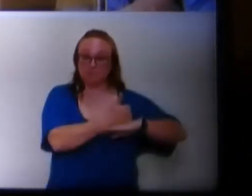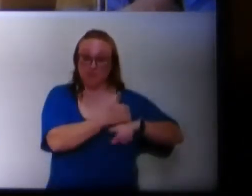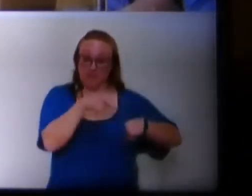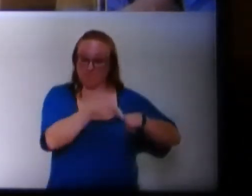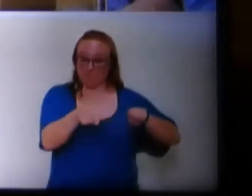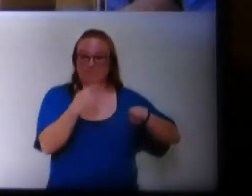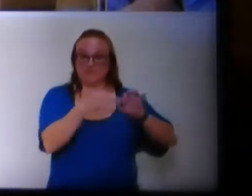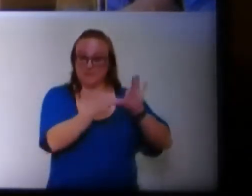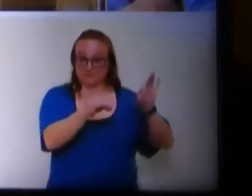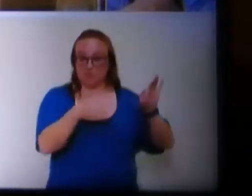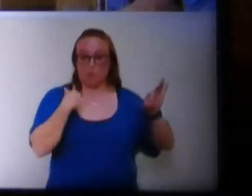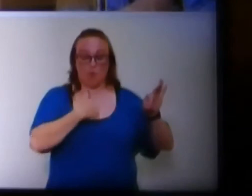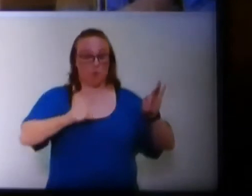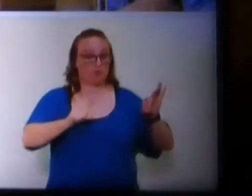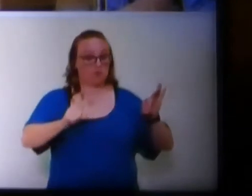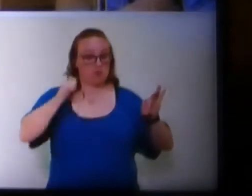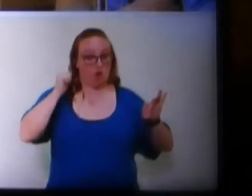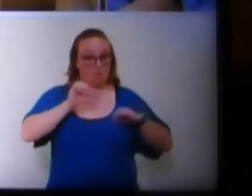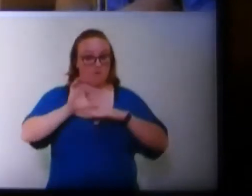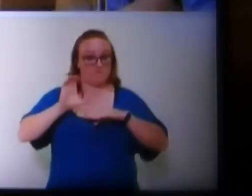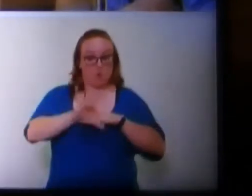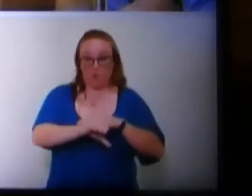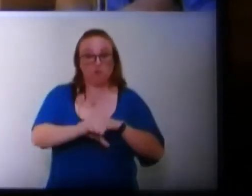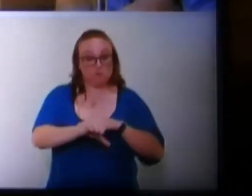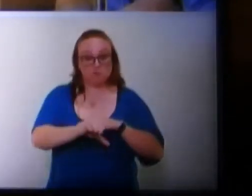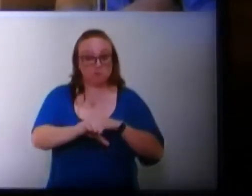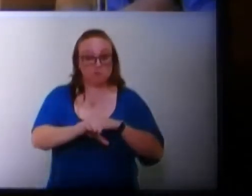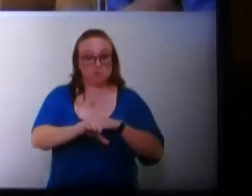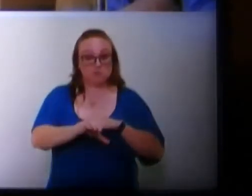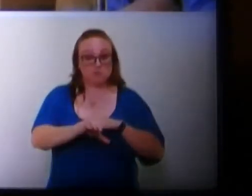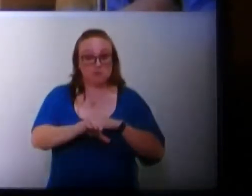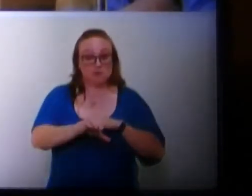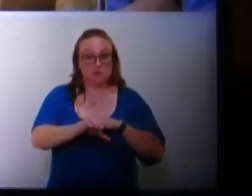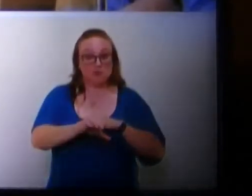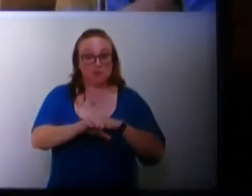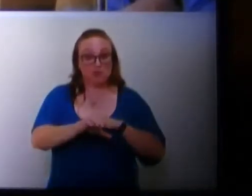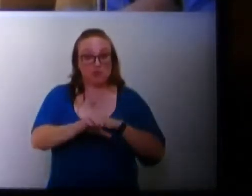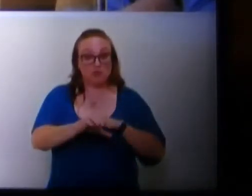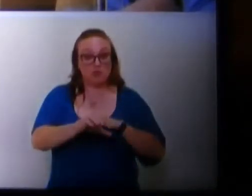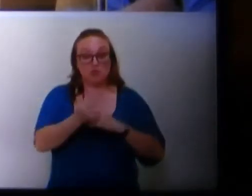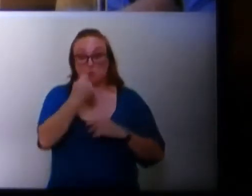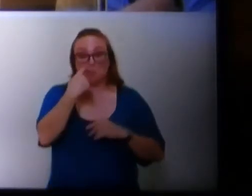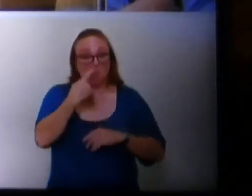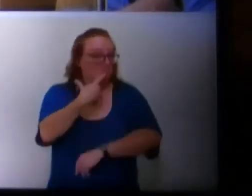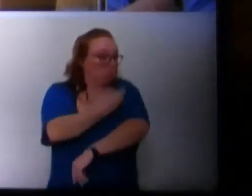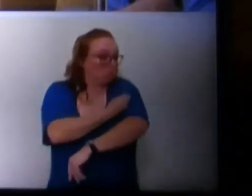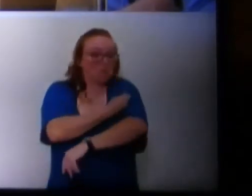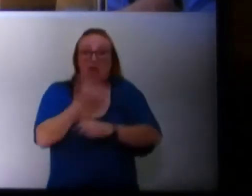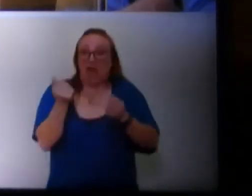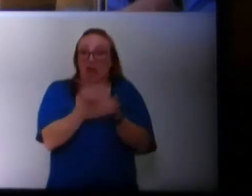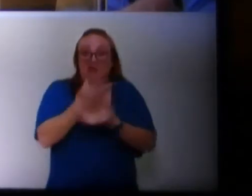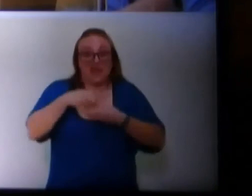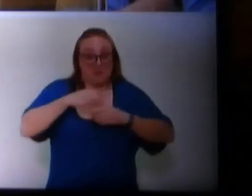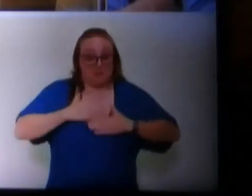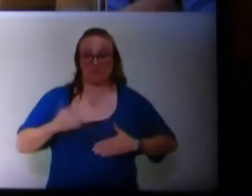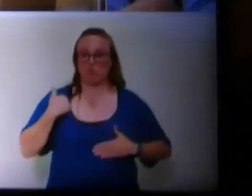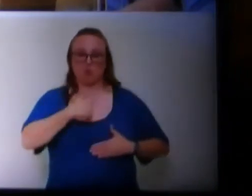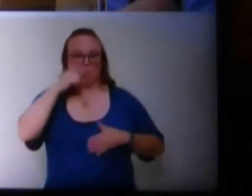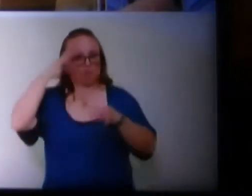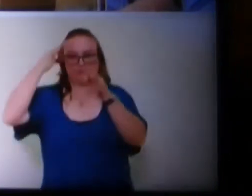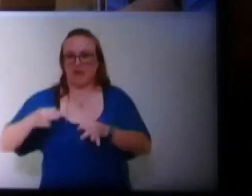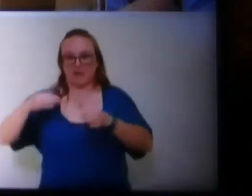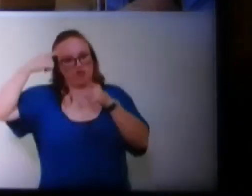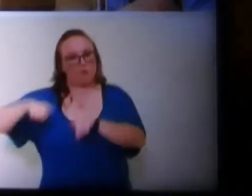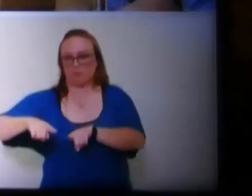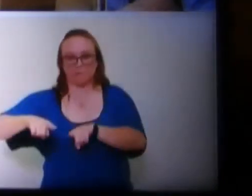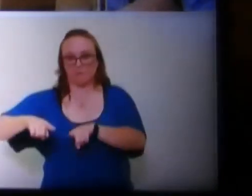says that we will not be forced to take anything into our bodies that we do not choose to put into our bodies.